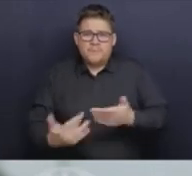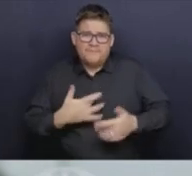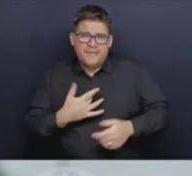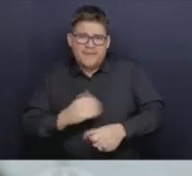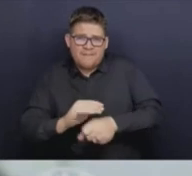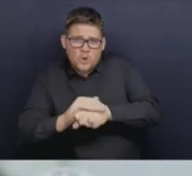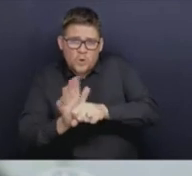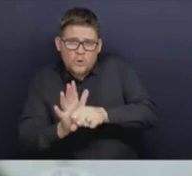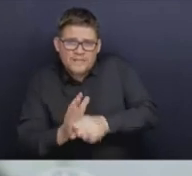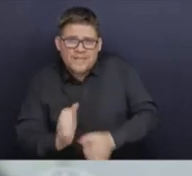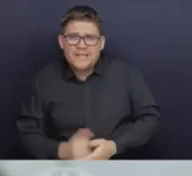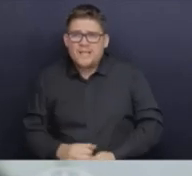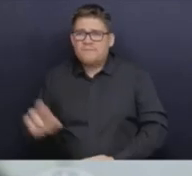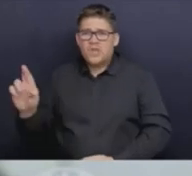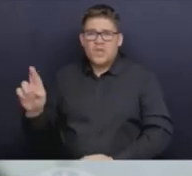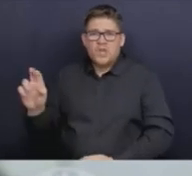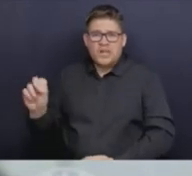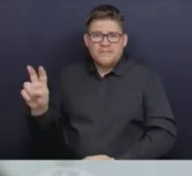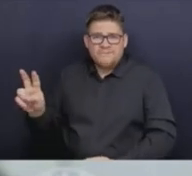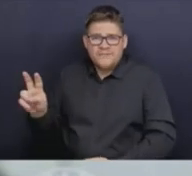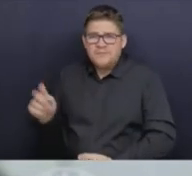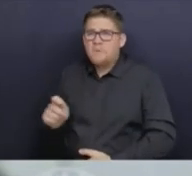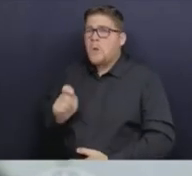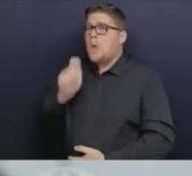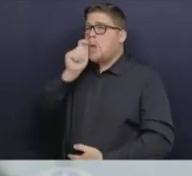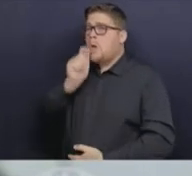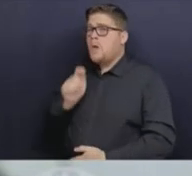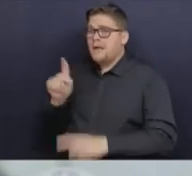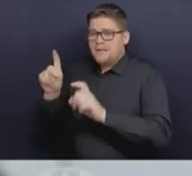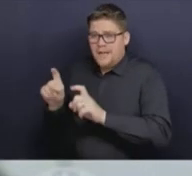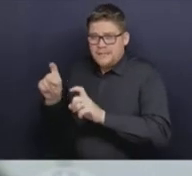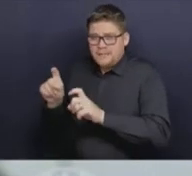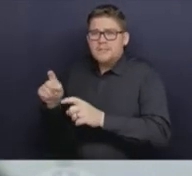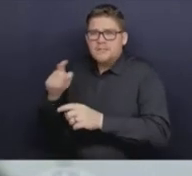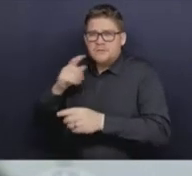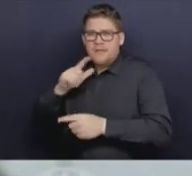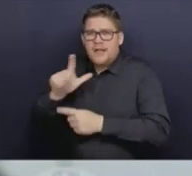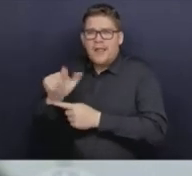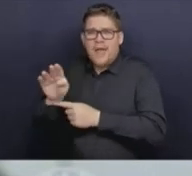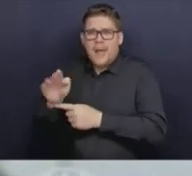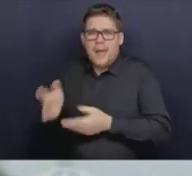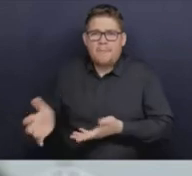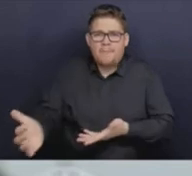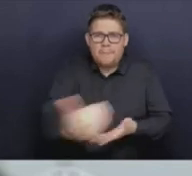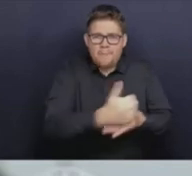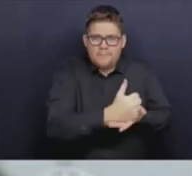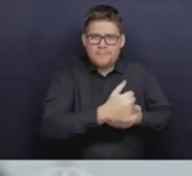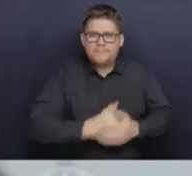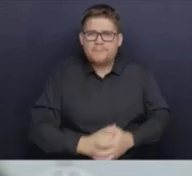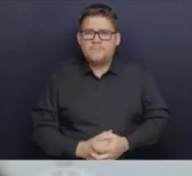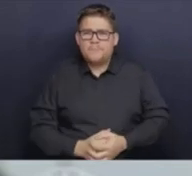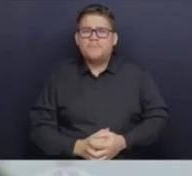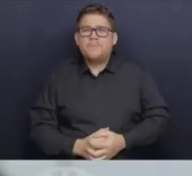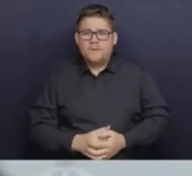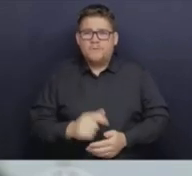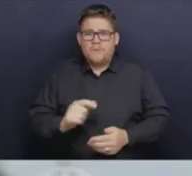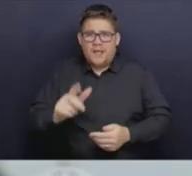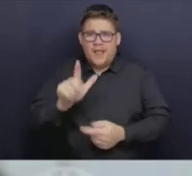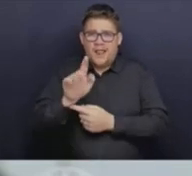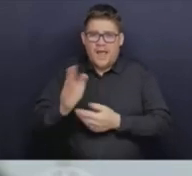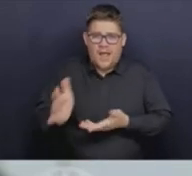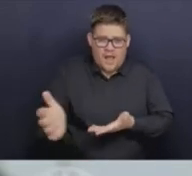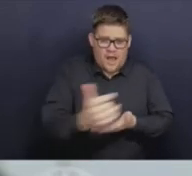And we test those in the lab for all of those pathogens. And we do whole genome sequencing on those. So I'll talk about that in a minute.